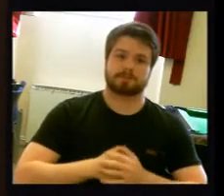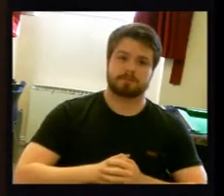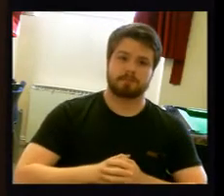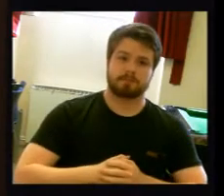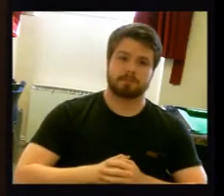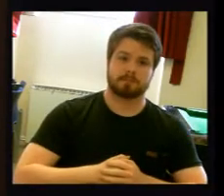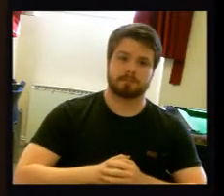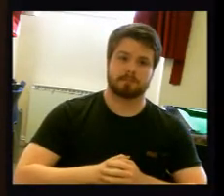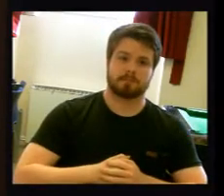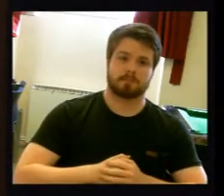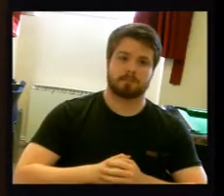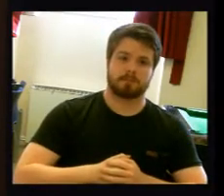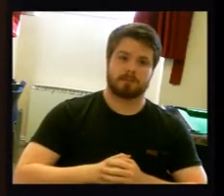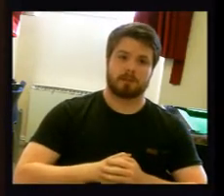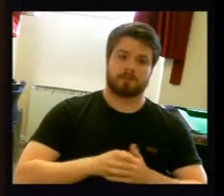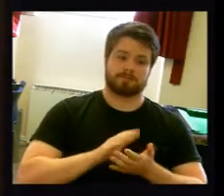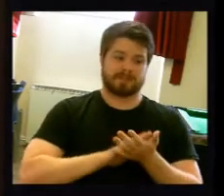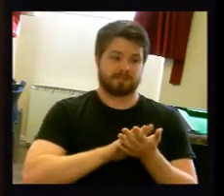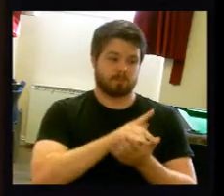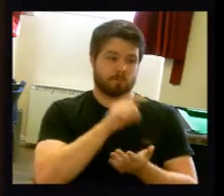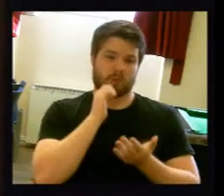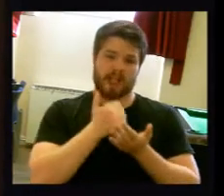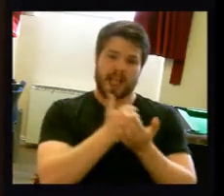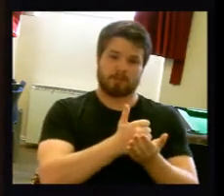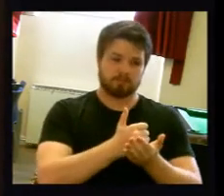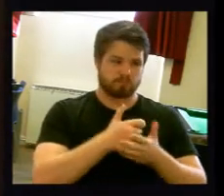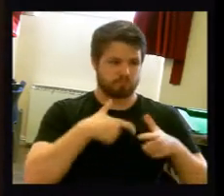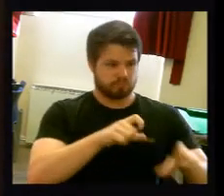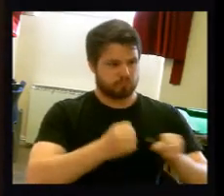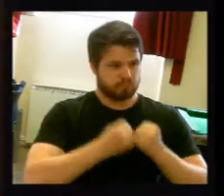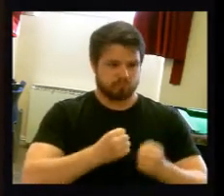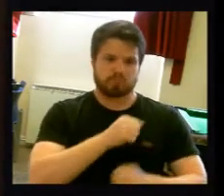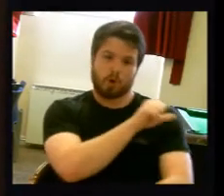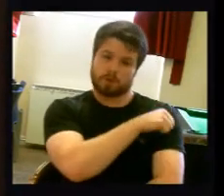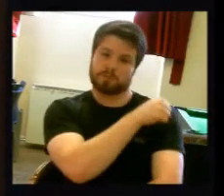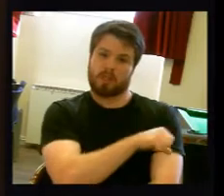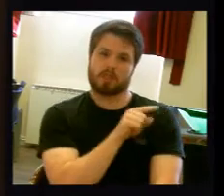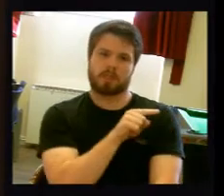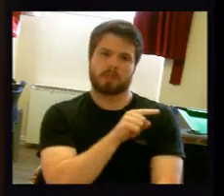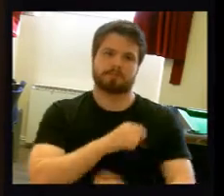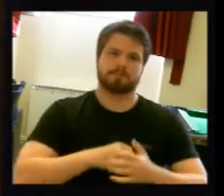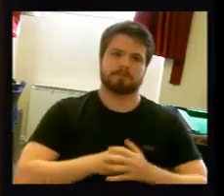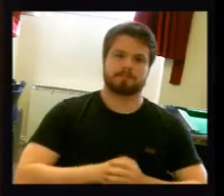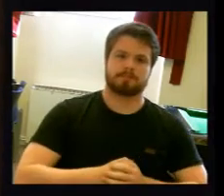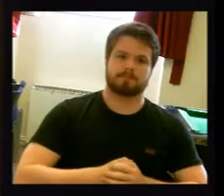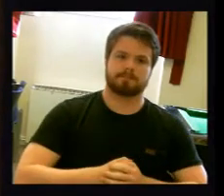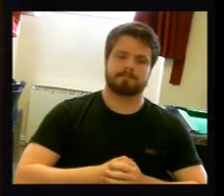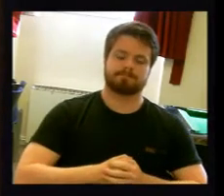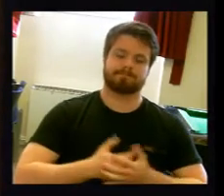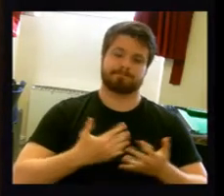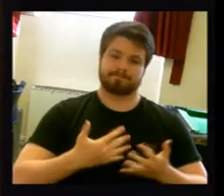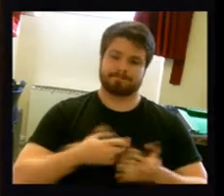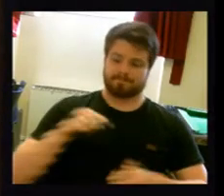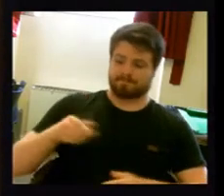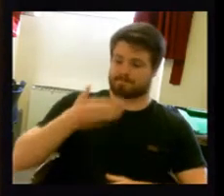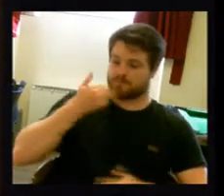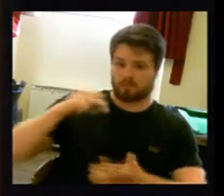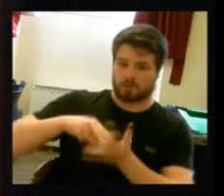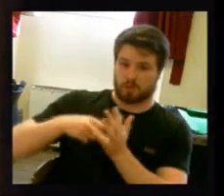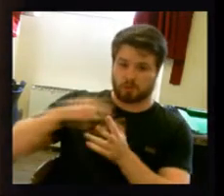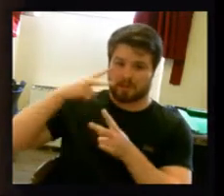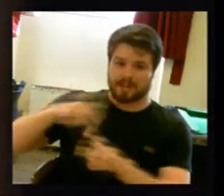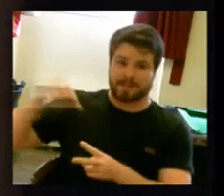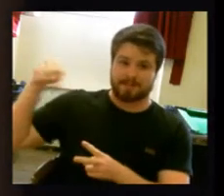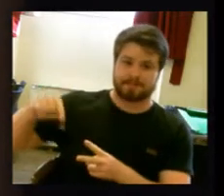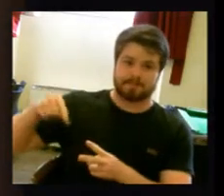multiple operating theatres available, multiple numbers of consultant staff available, we can shorten the time to